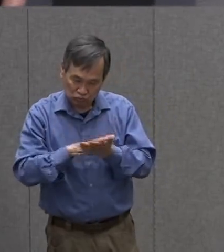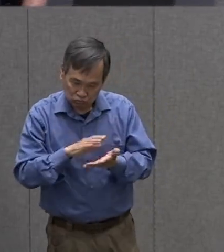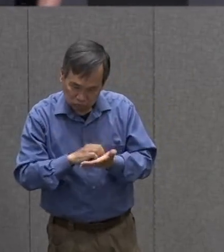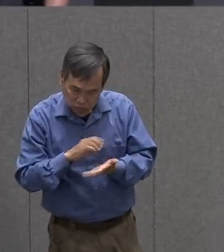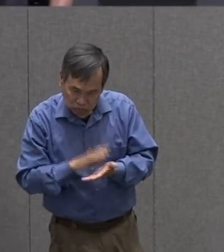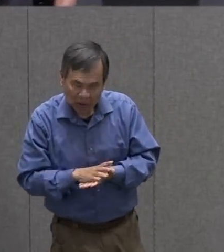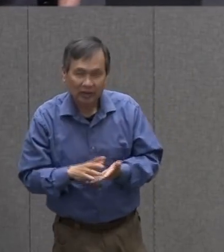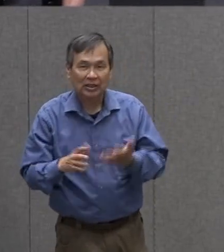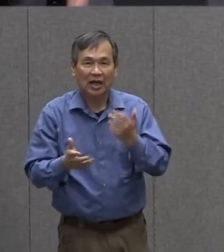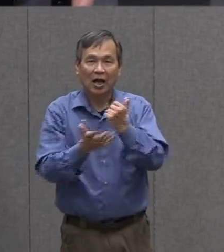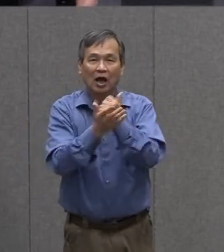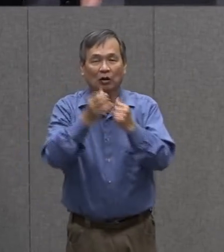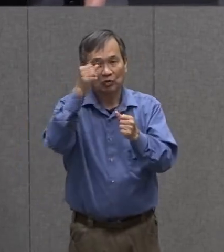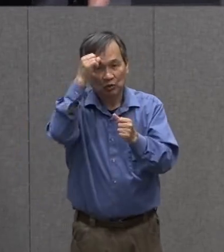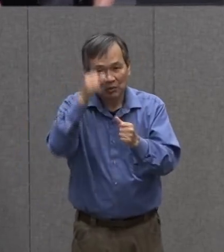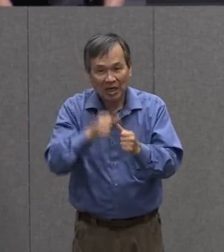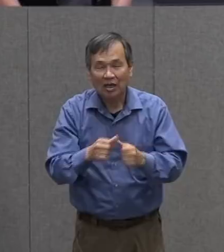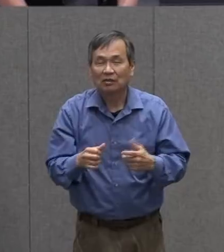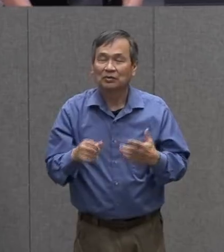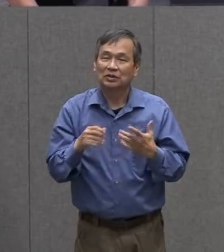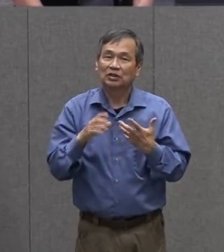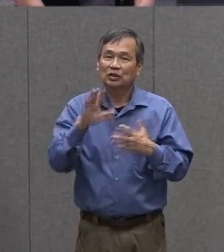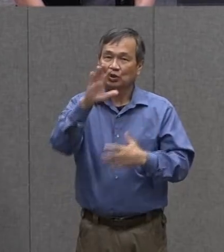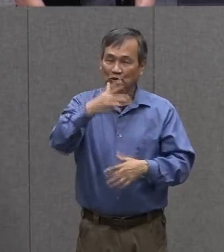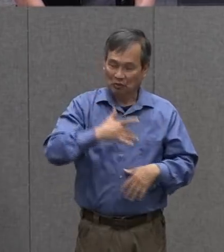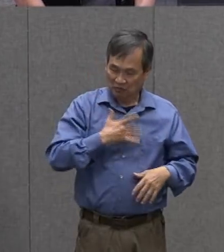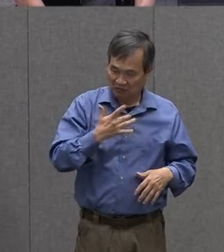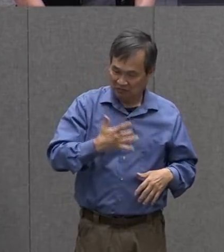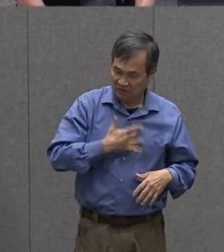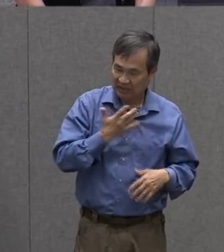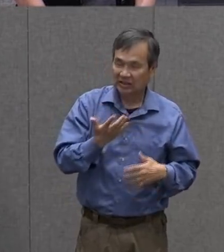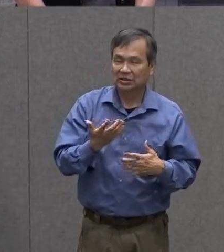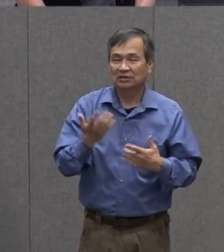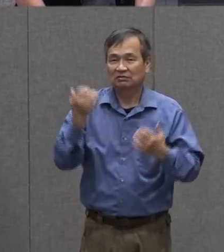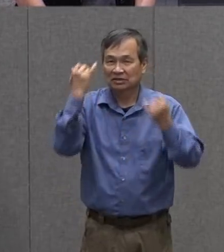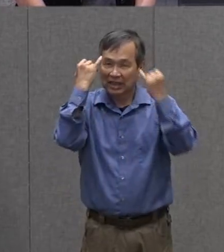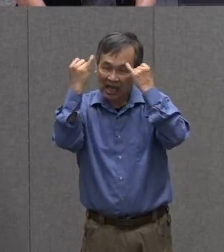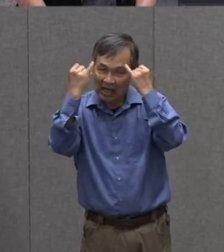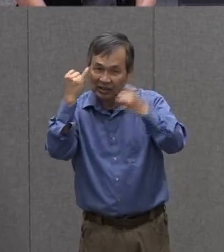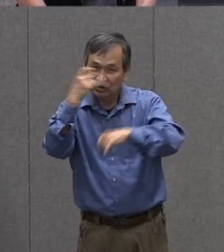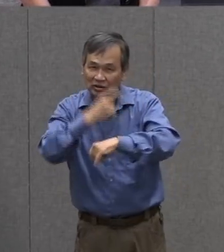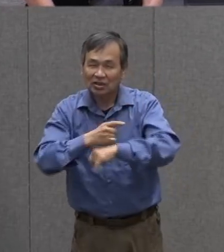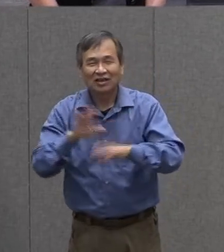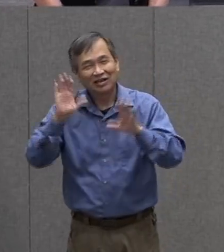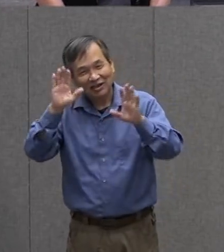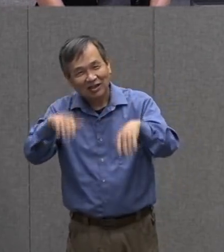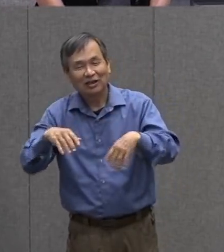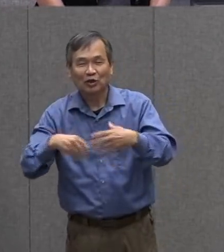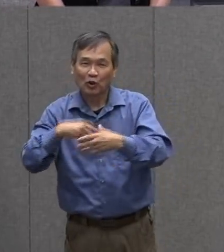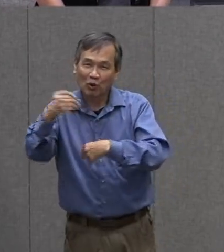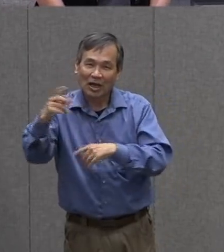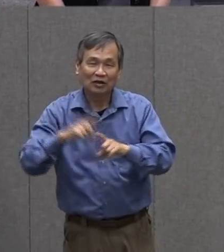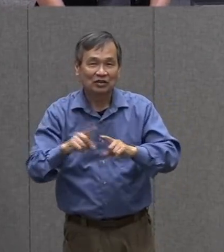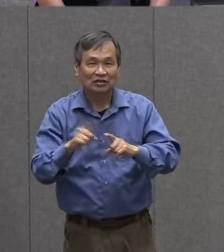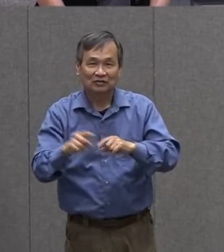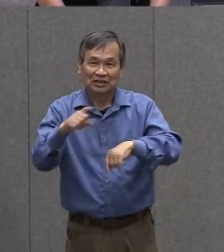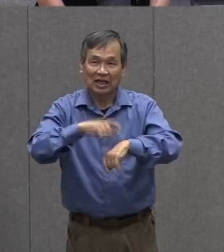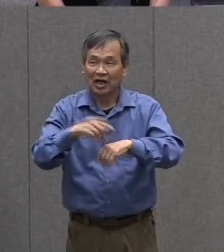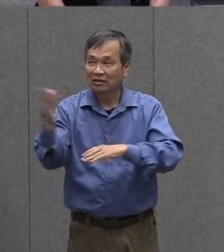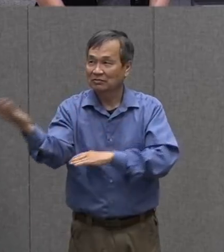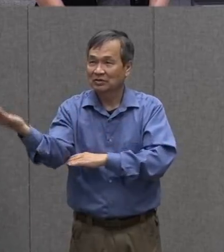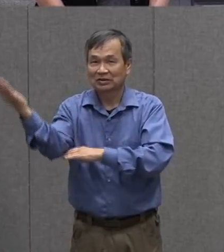for memory purposes, to record your feelings about today. Go out at different times during the day.